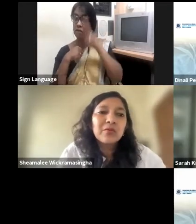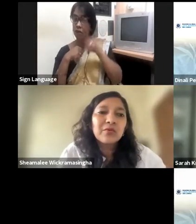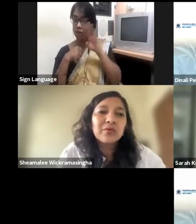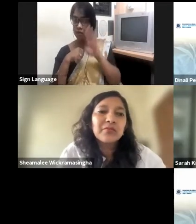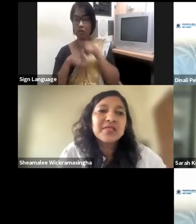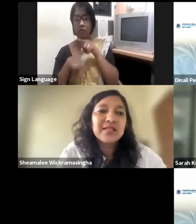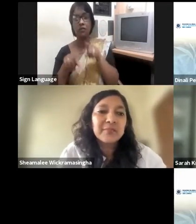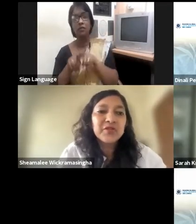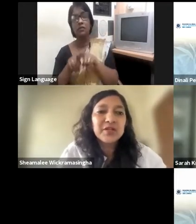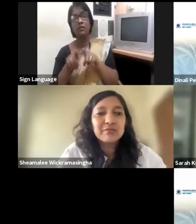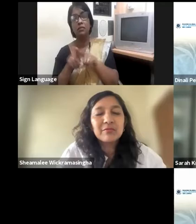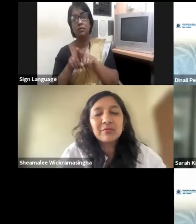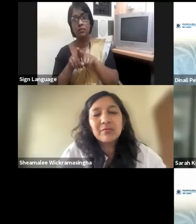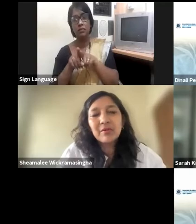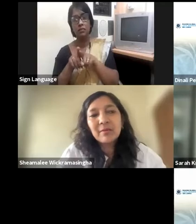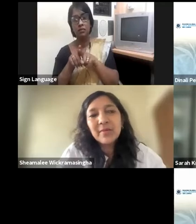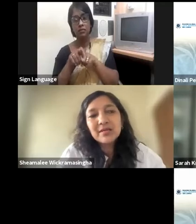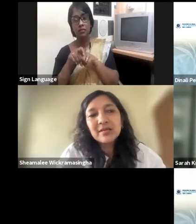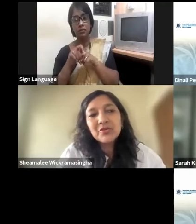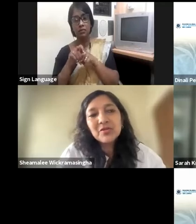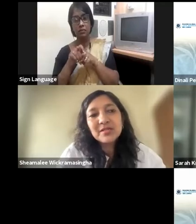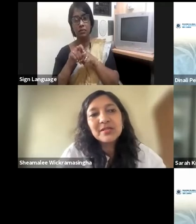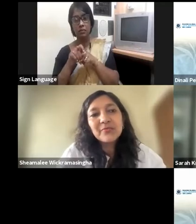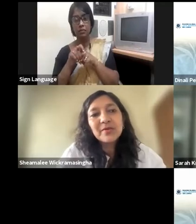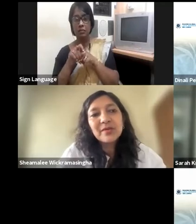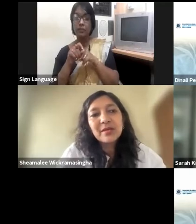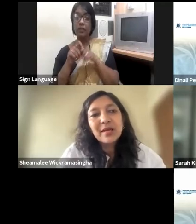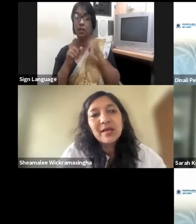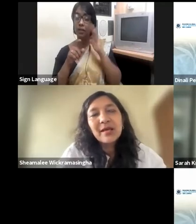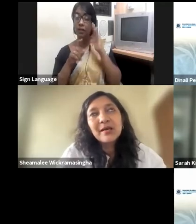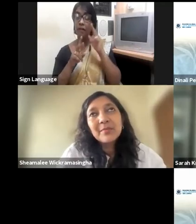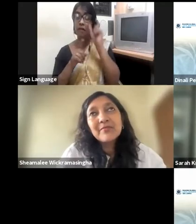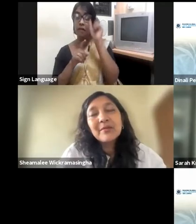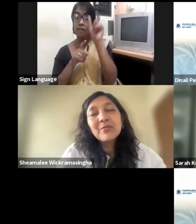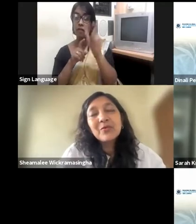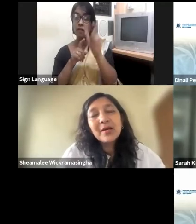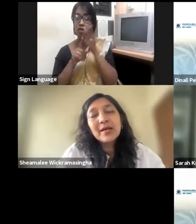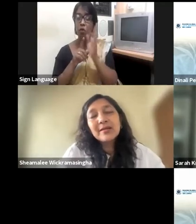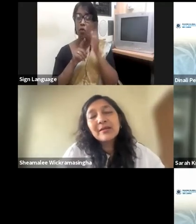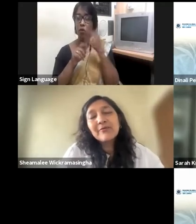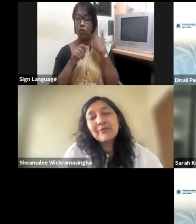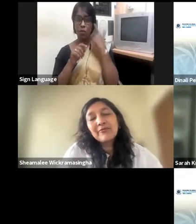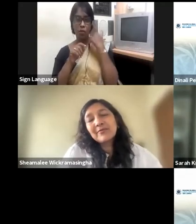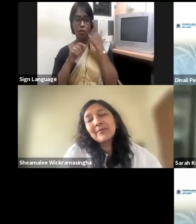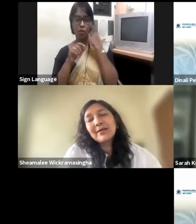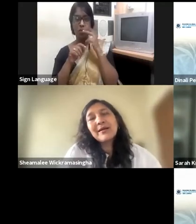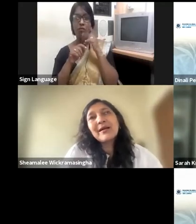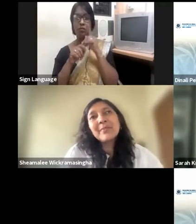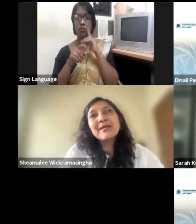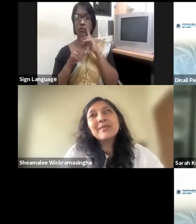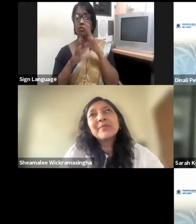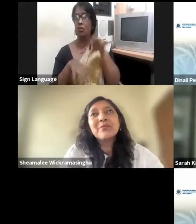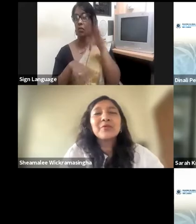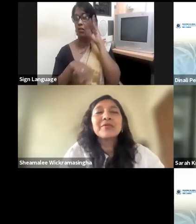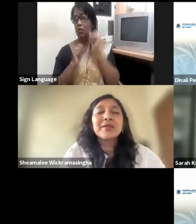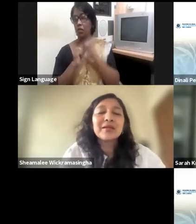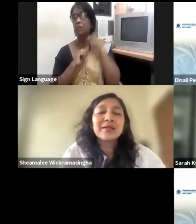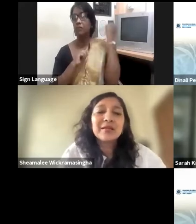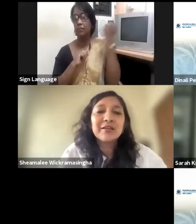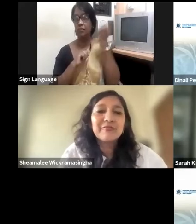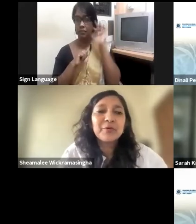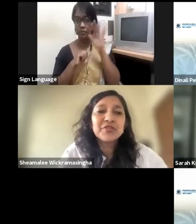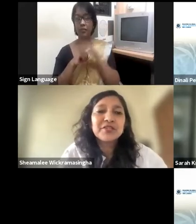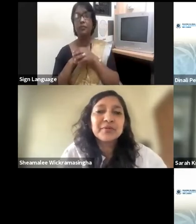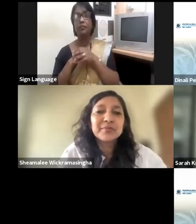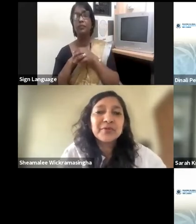know the subject matter that you're dealing with even more, I think, I mean, a little bit more even